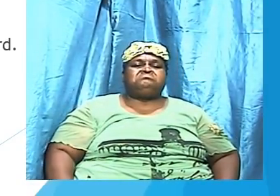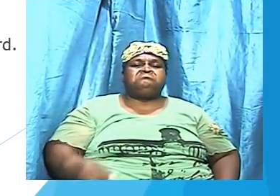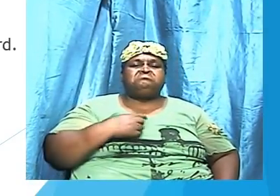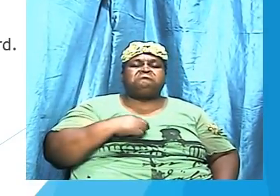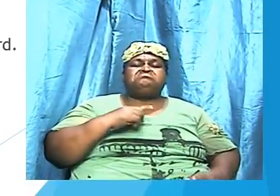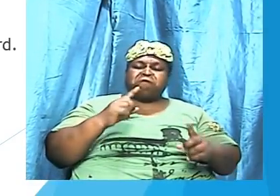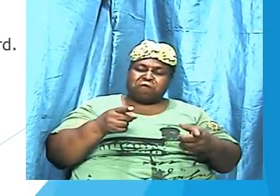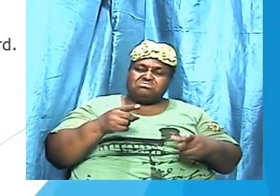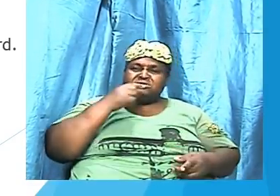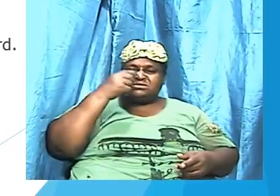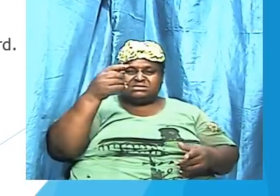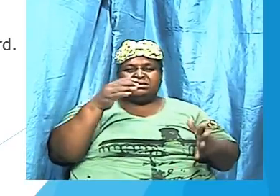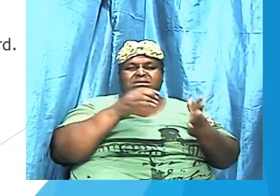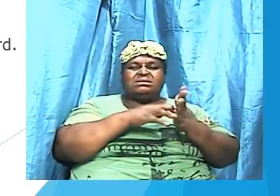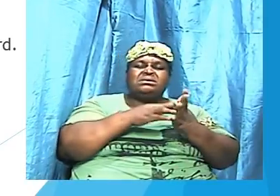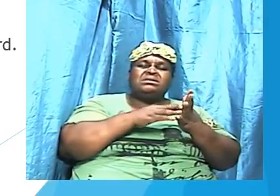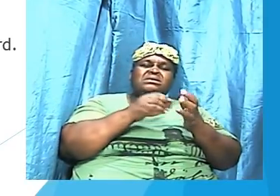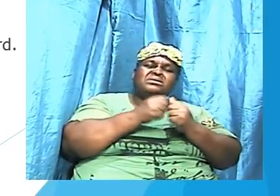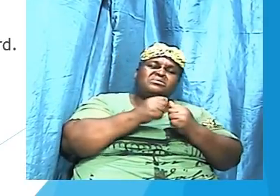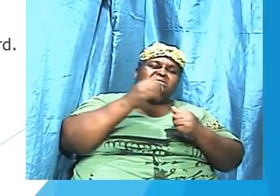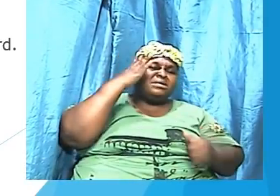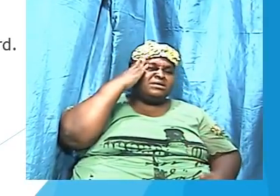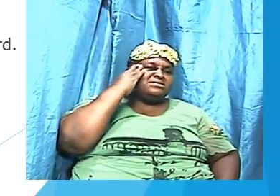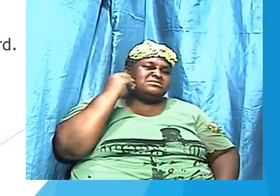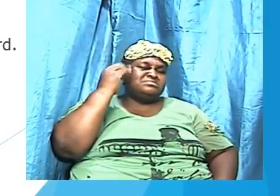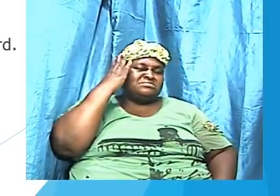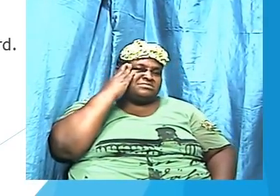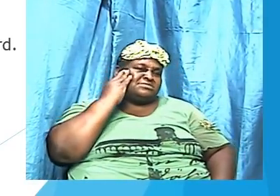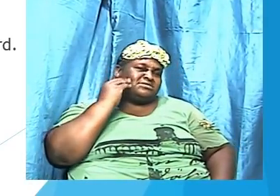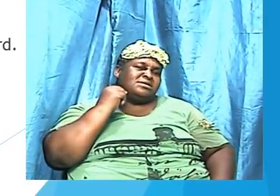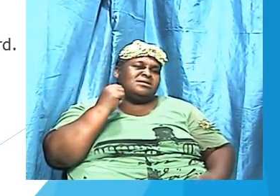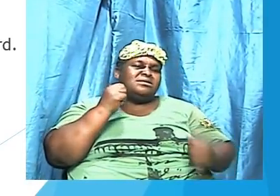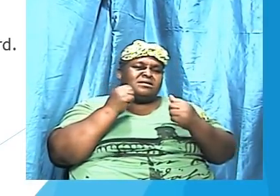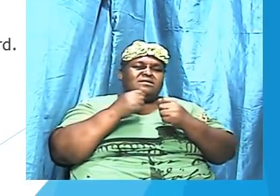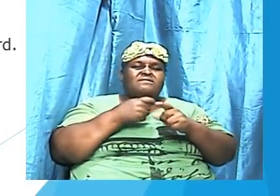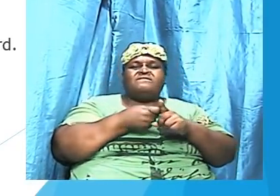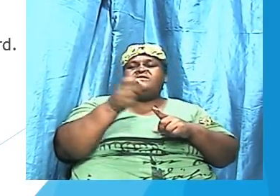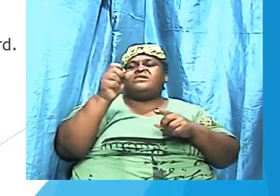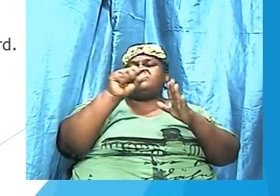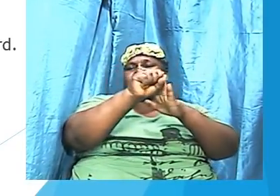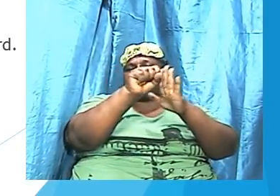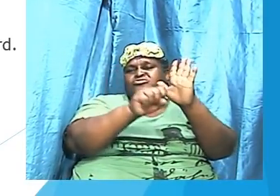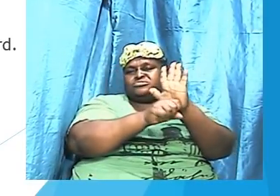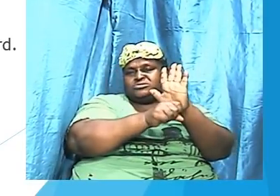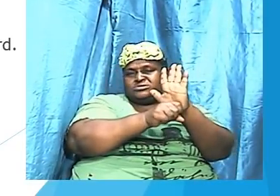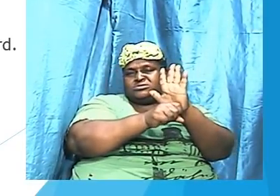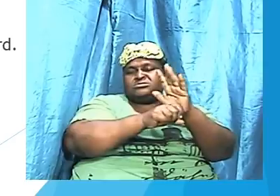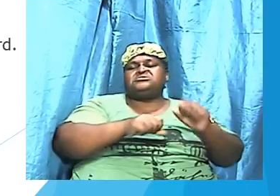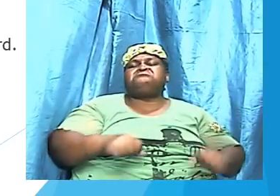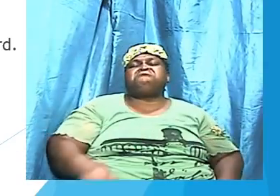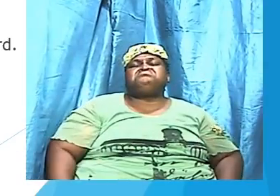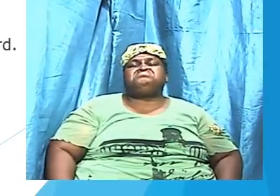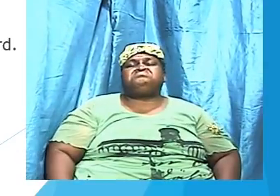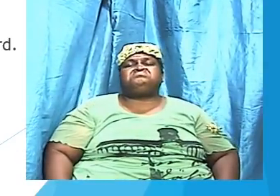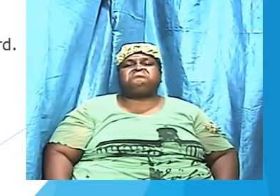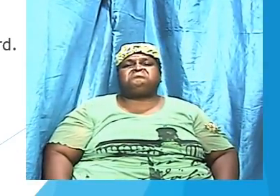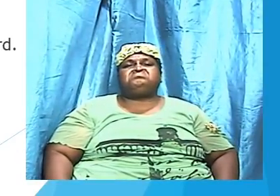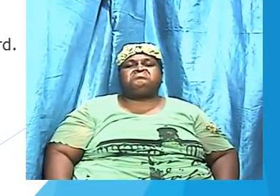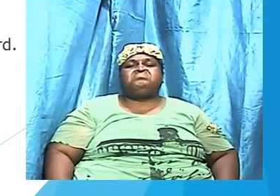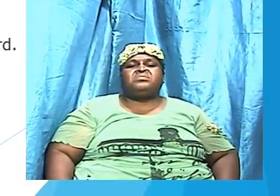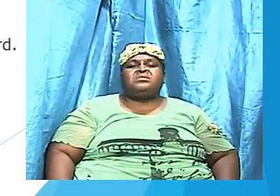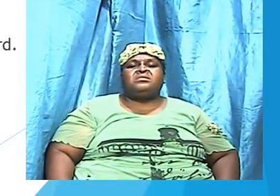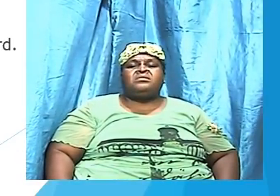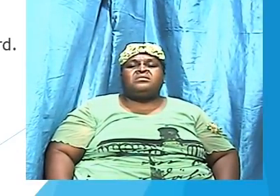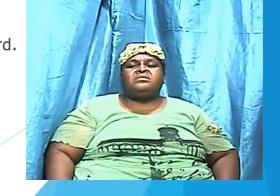that up with an experience from scripture. But before I back it up, I want